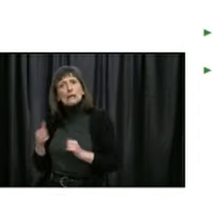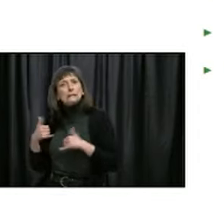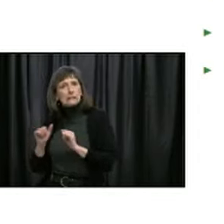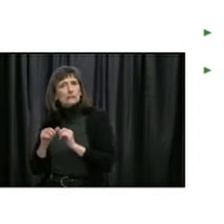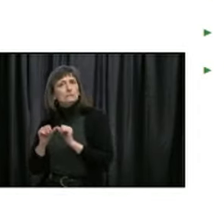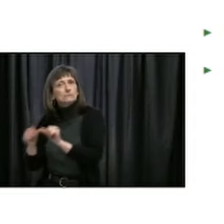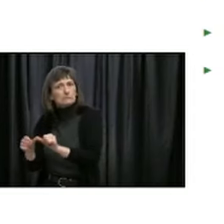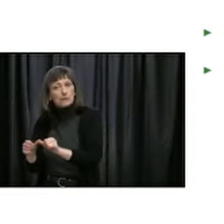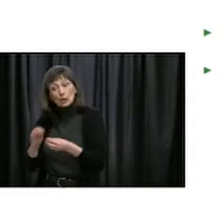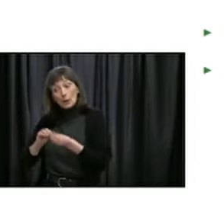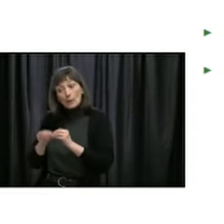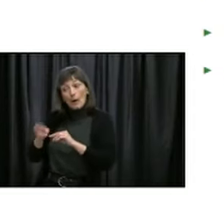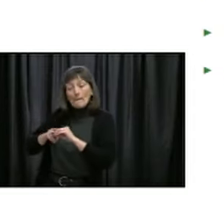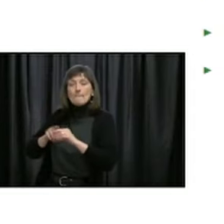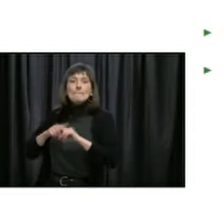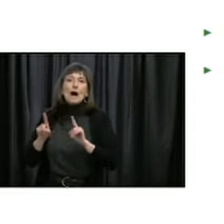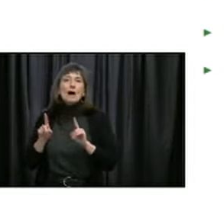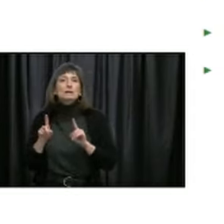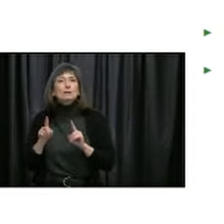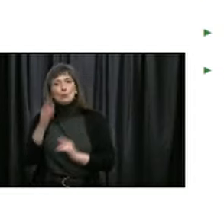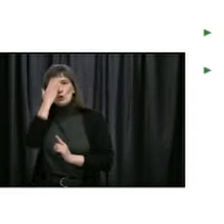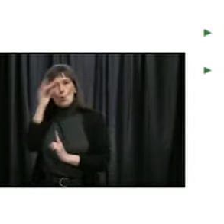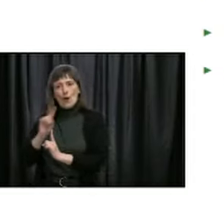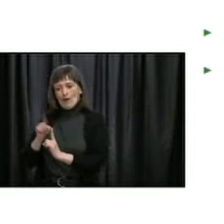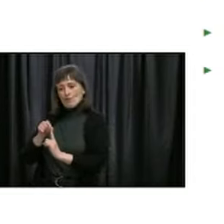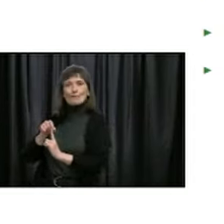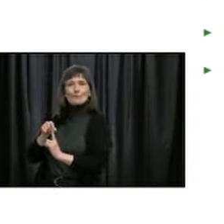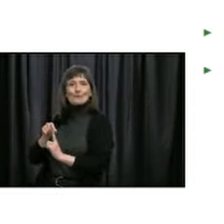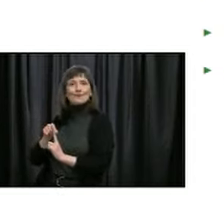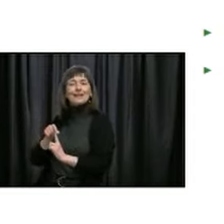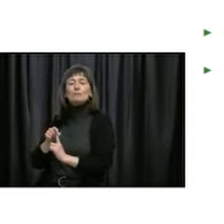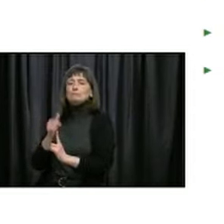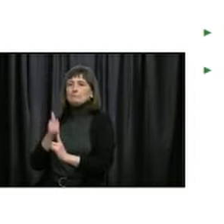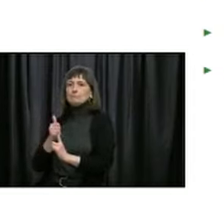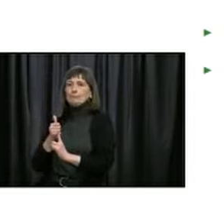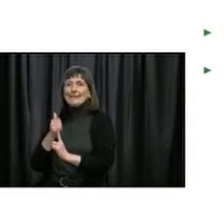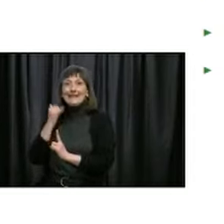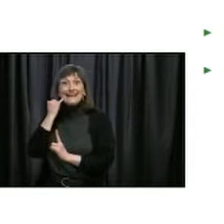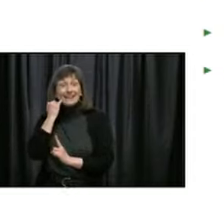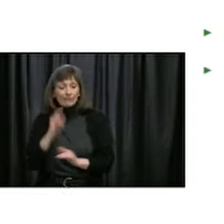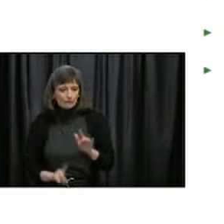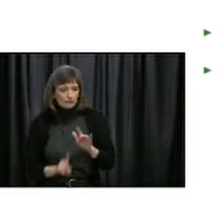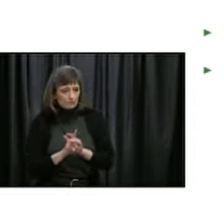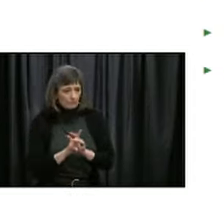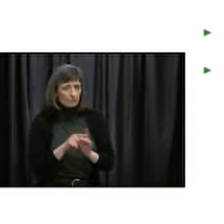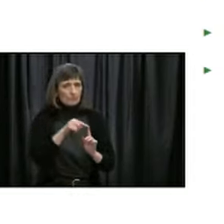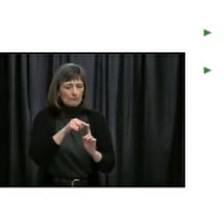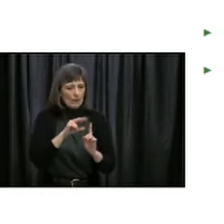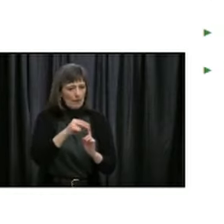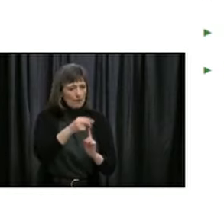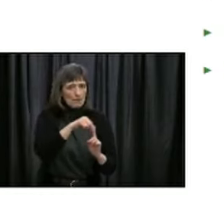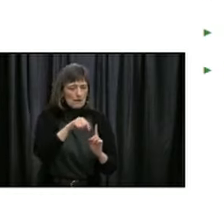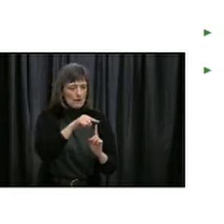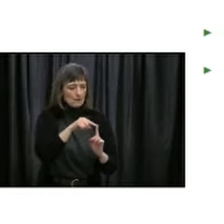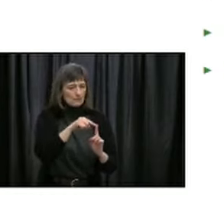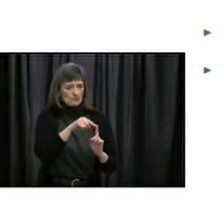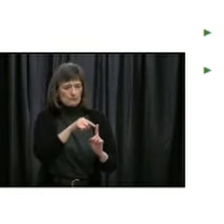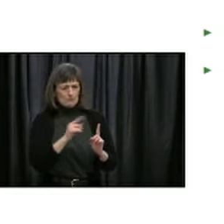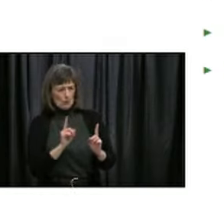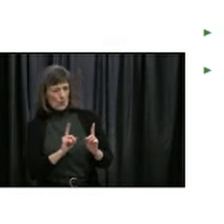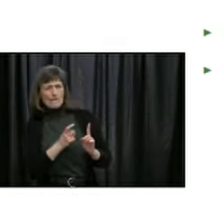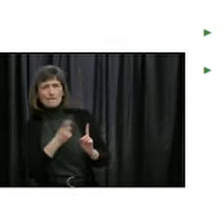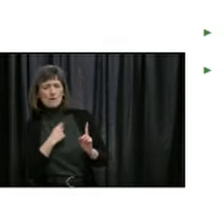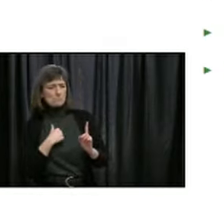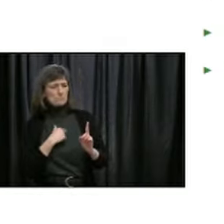public health. If we have a case where the source of infection is unknown, that's something we pay closer attention to